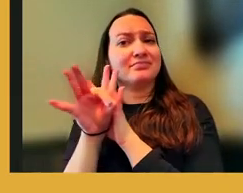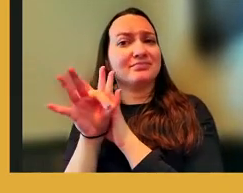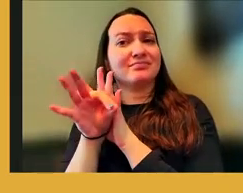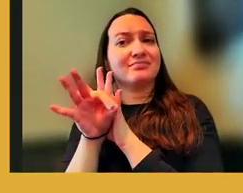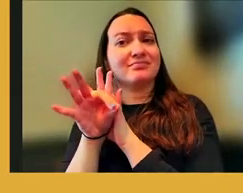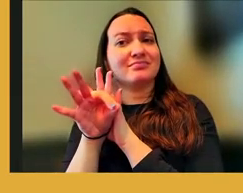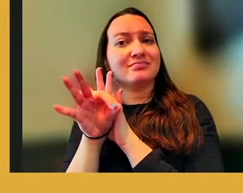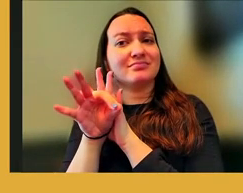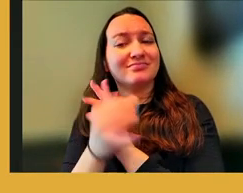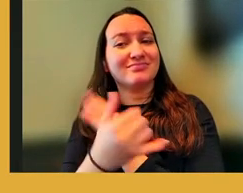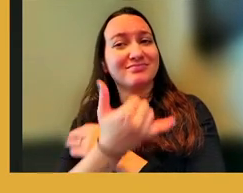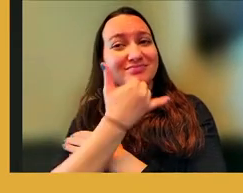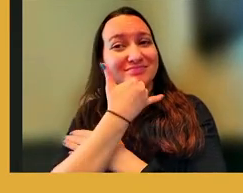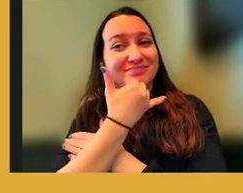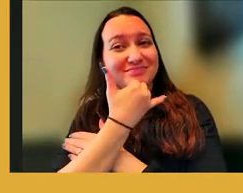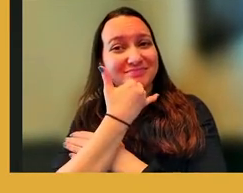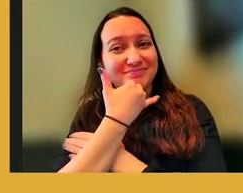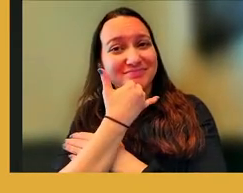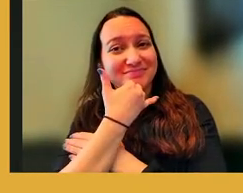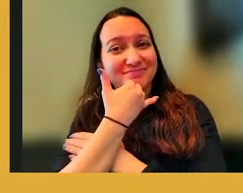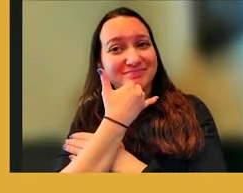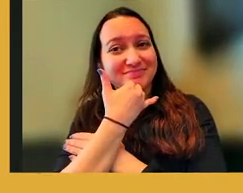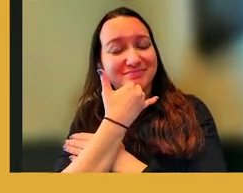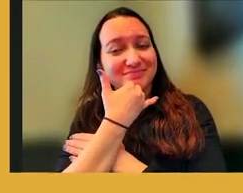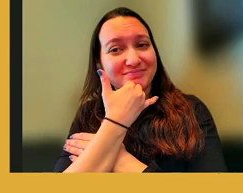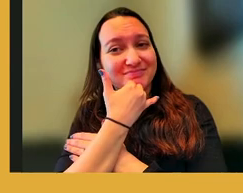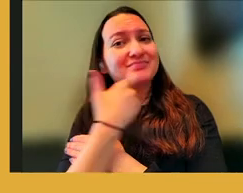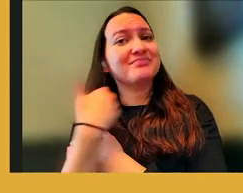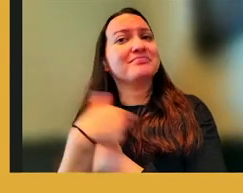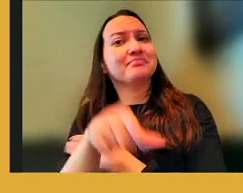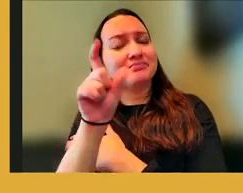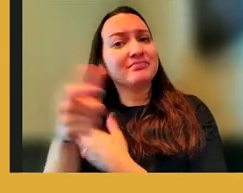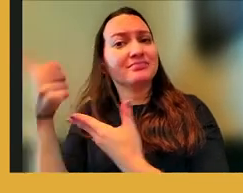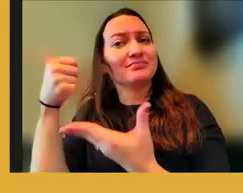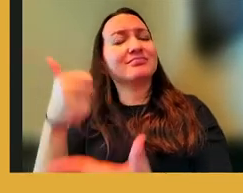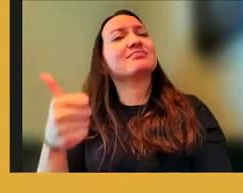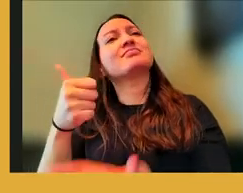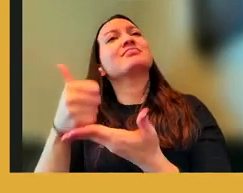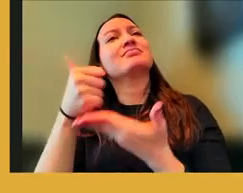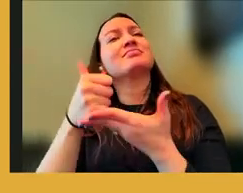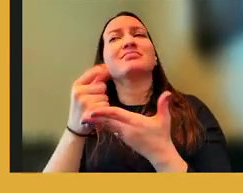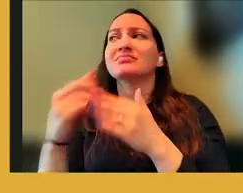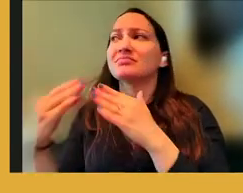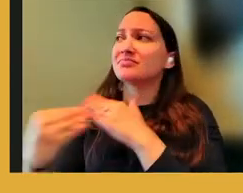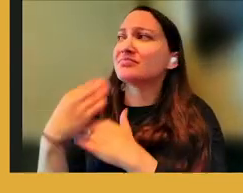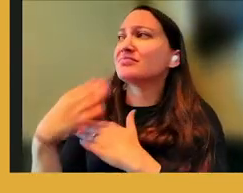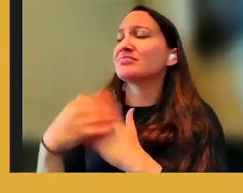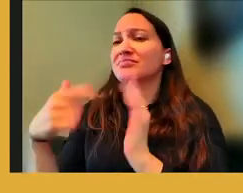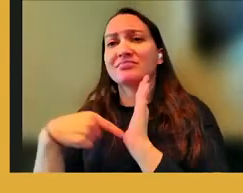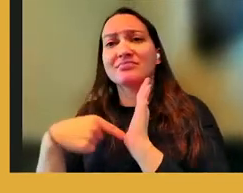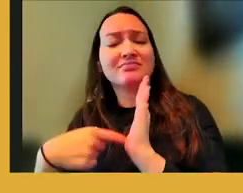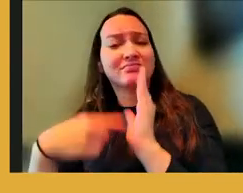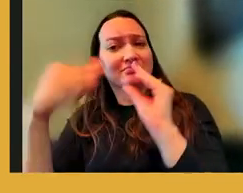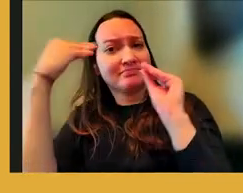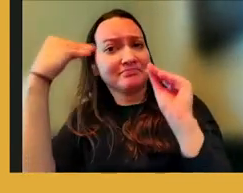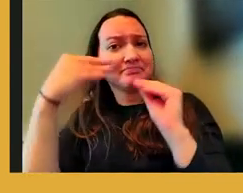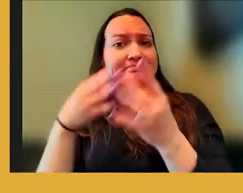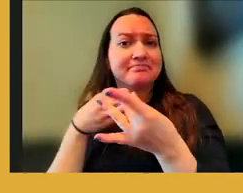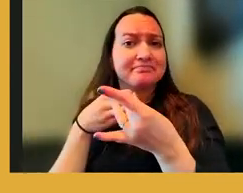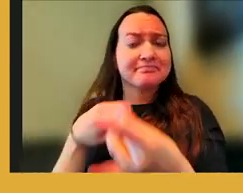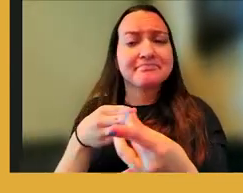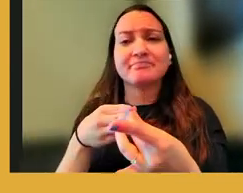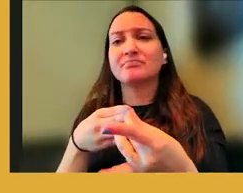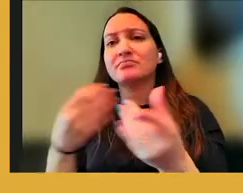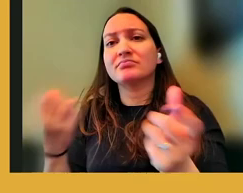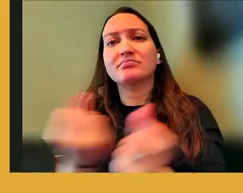the wrong thing. So we need your help, God. We need your counsel to come in and to show us, to teach us, to lead us to what is